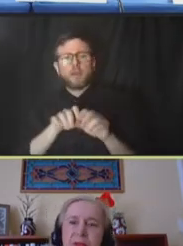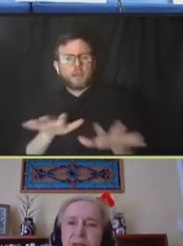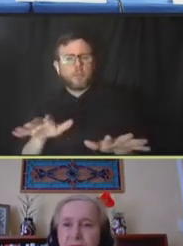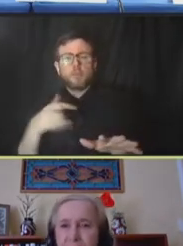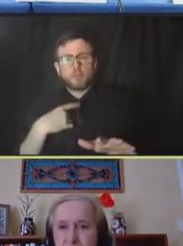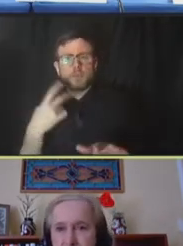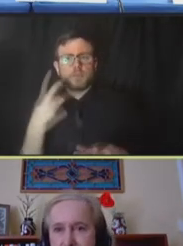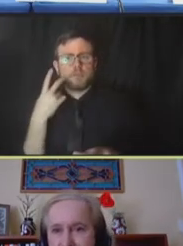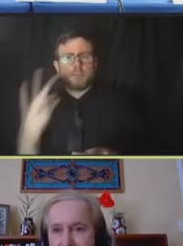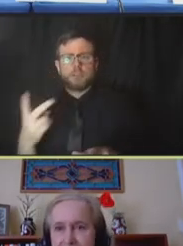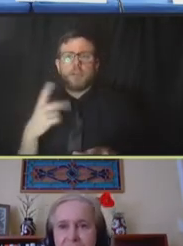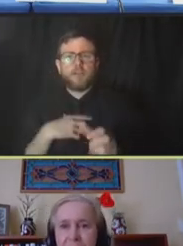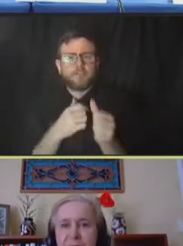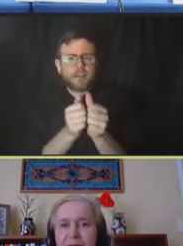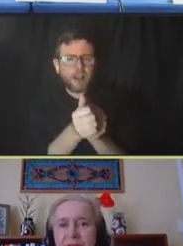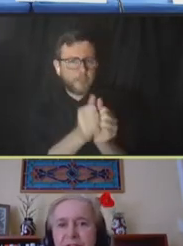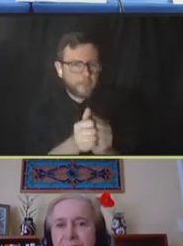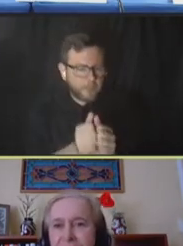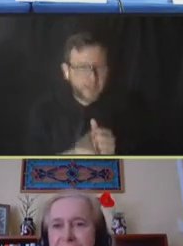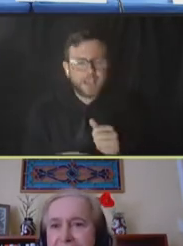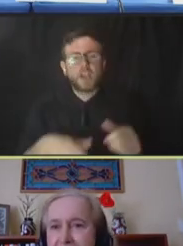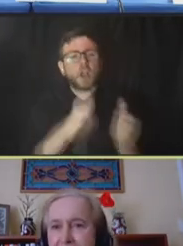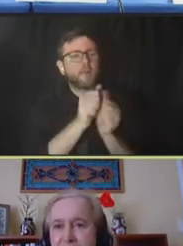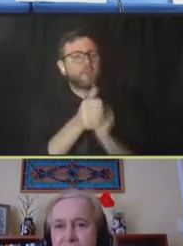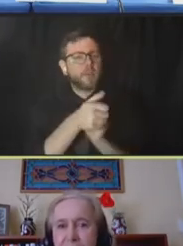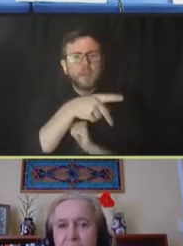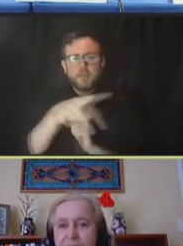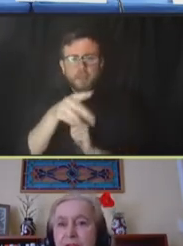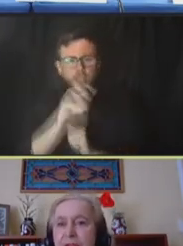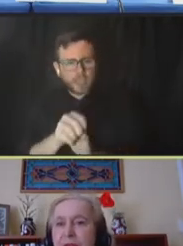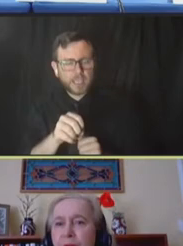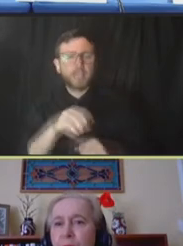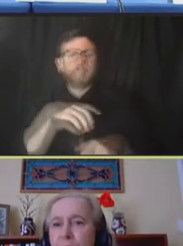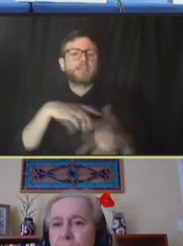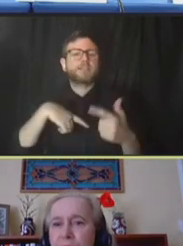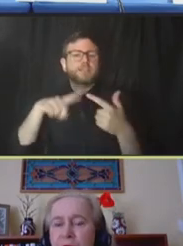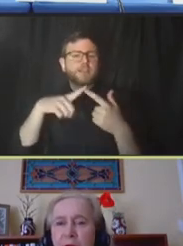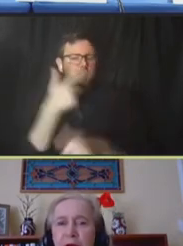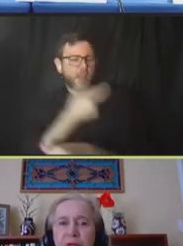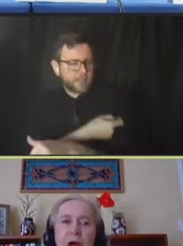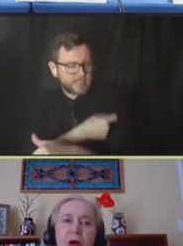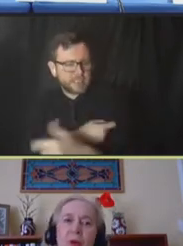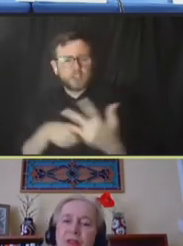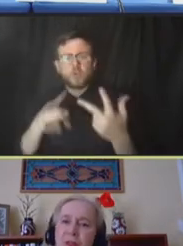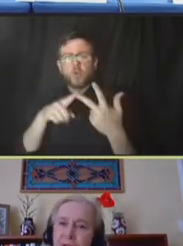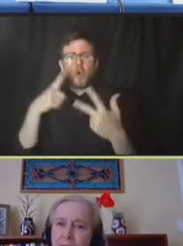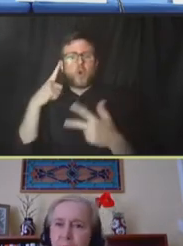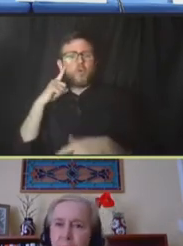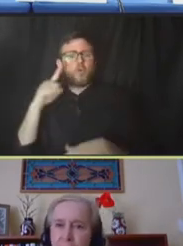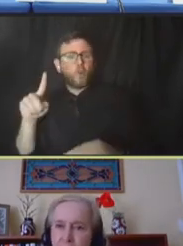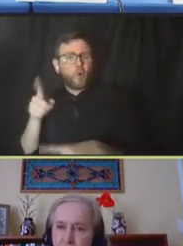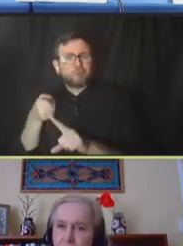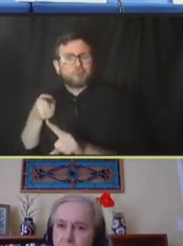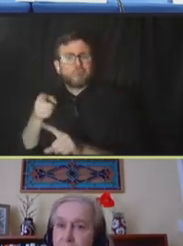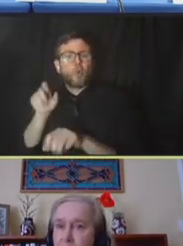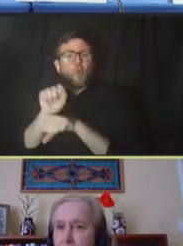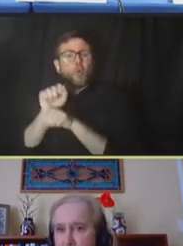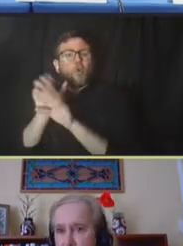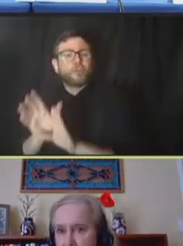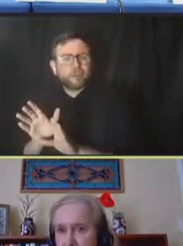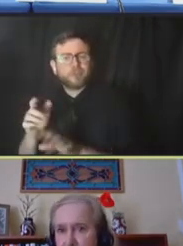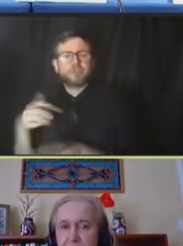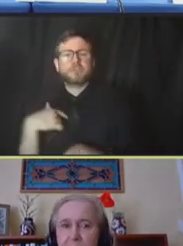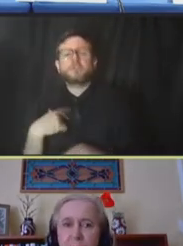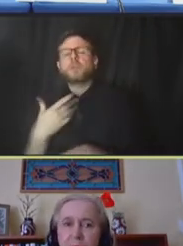Competition for PPEs, competition for vaccines, competition for workers. So, it's very important to use the proper